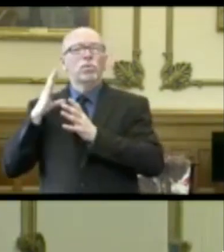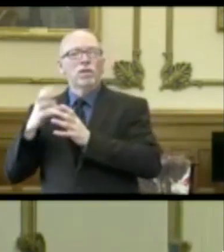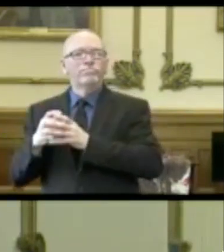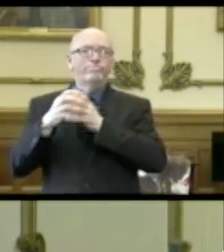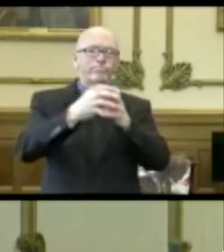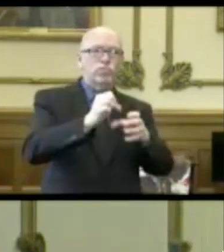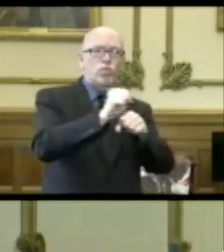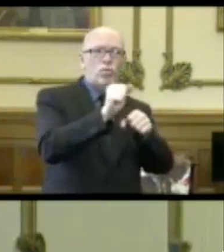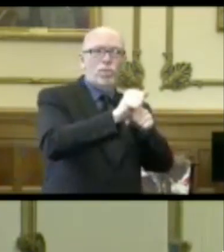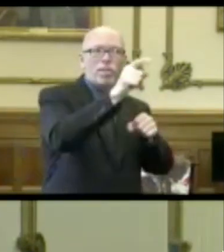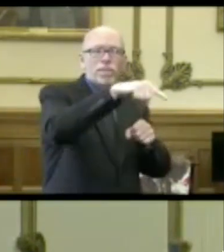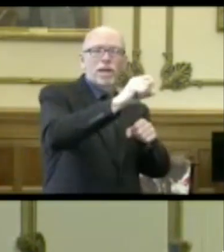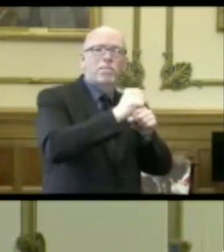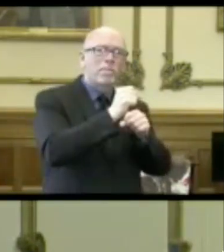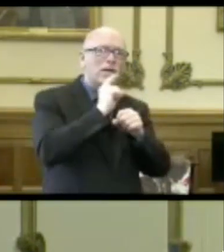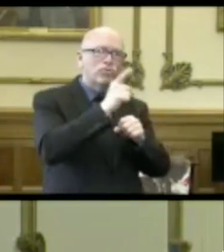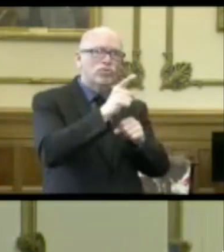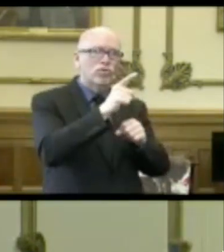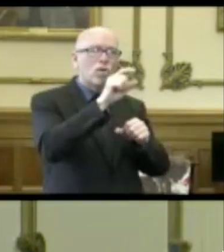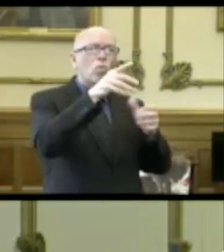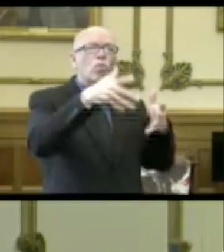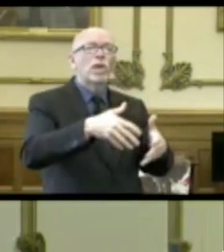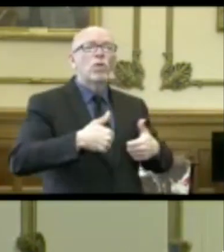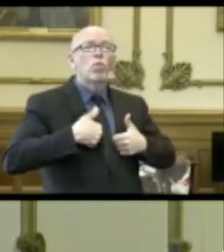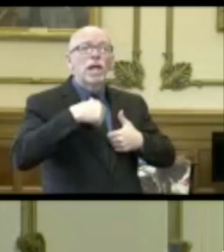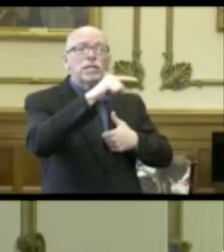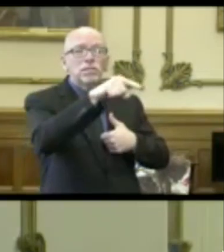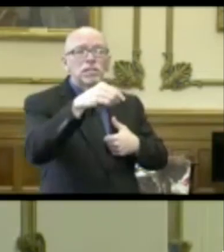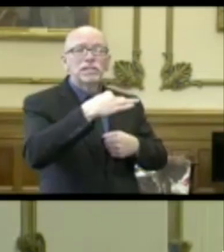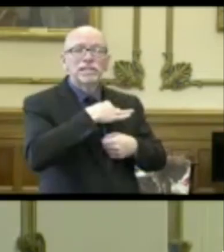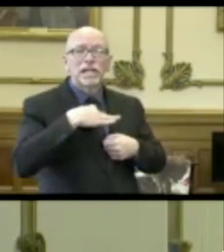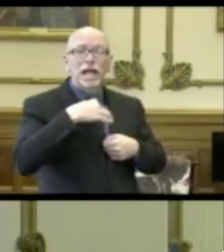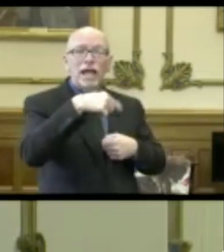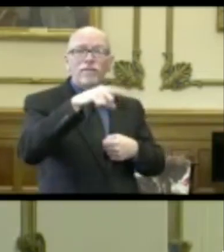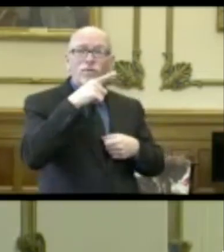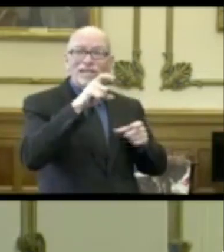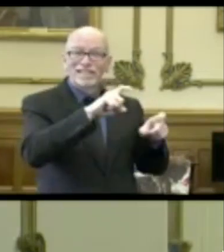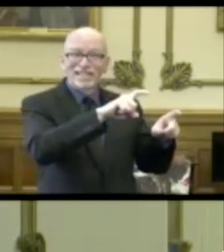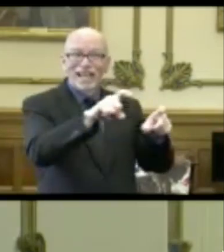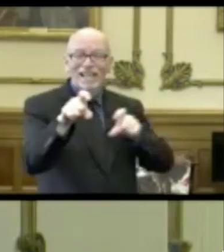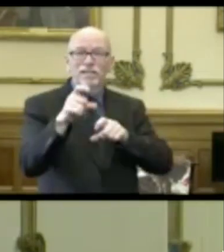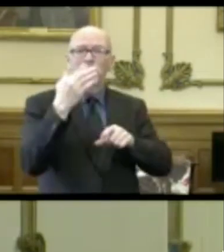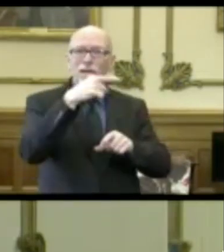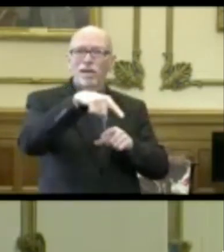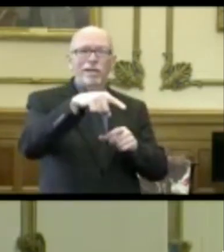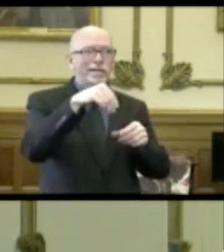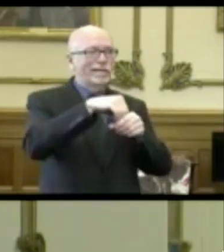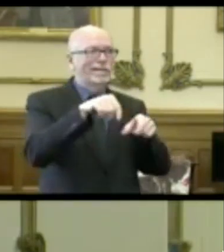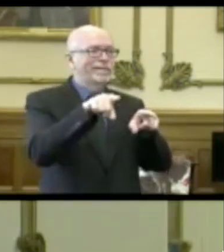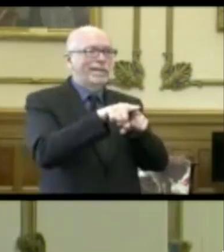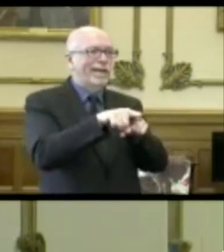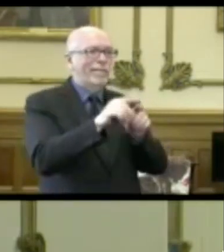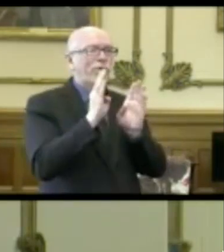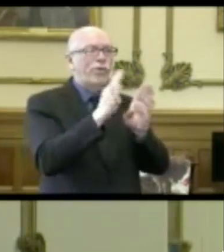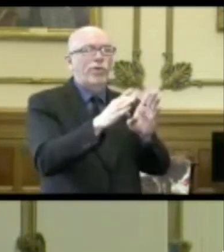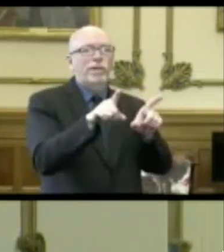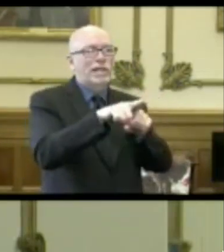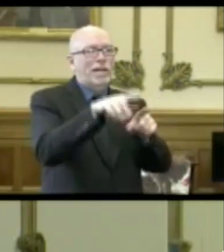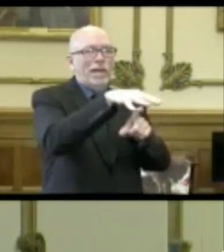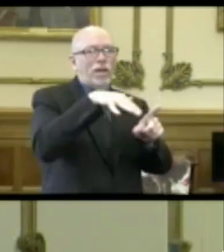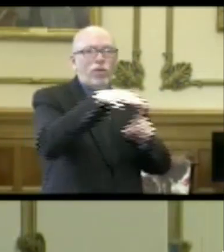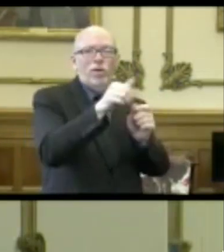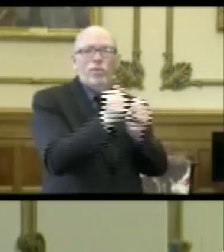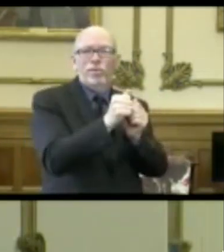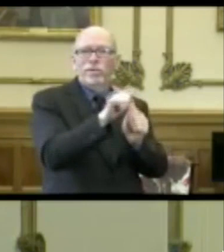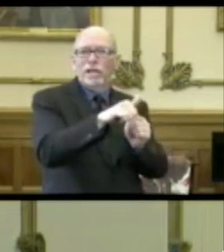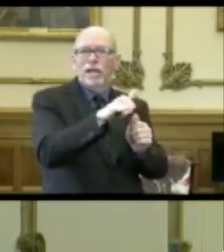to make sure that we get the additional residents and staff that are needed to be tested because they were either in the same hall or same area around